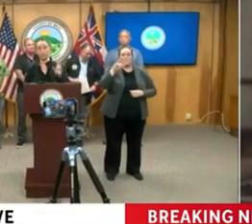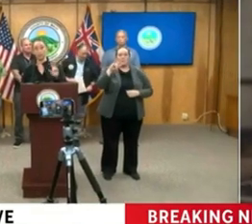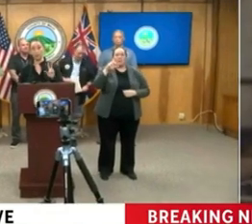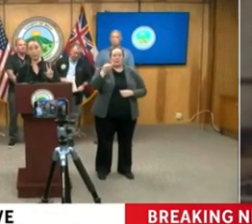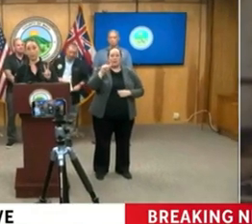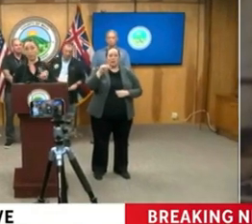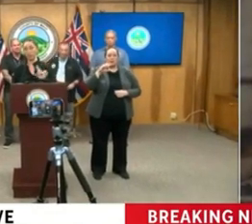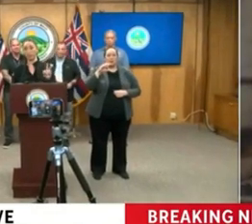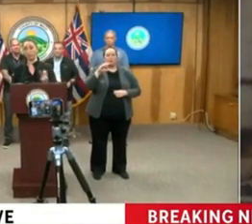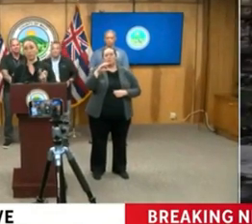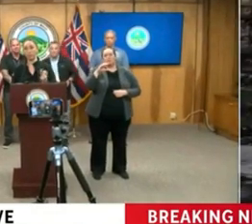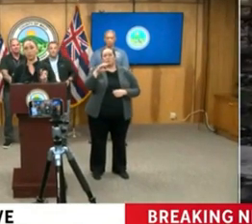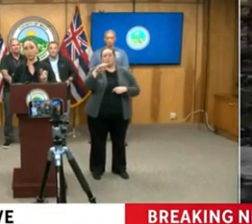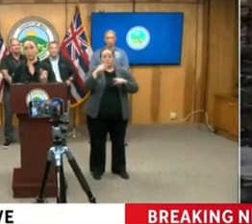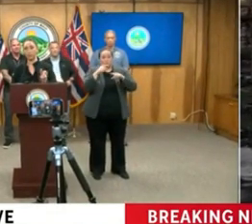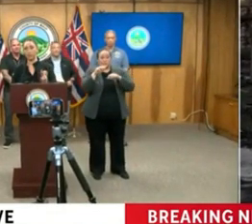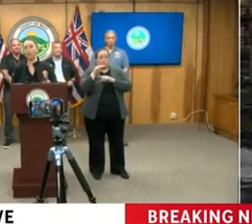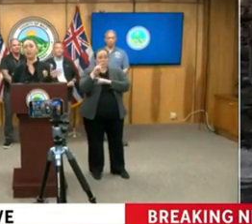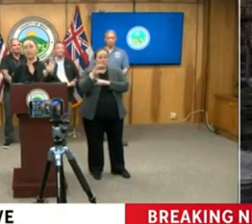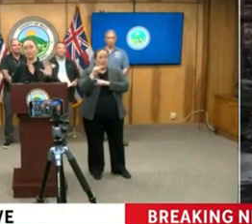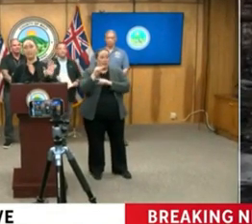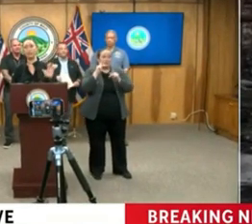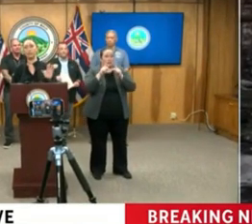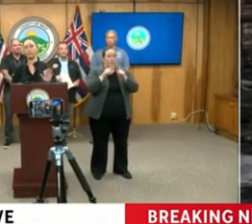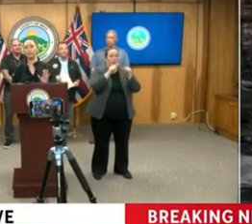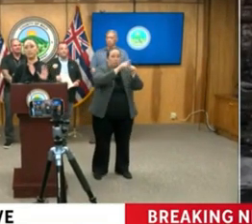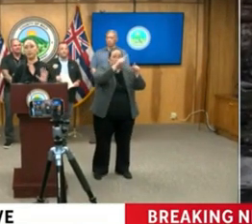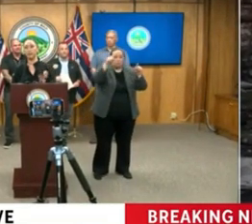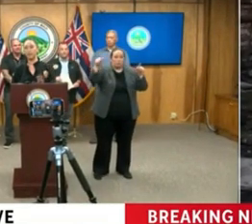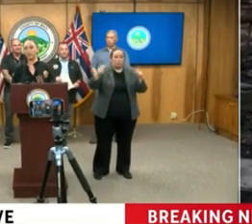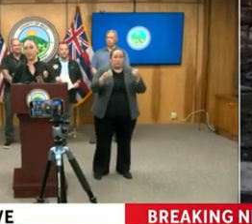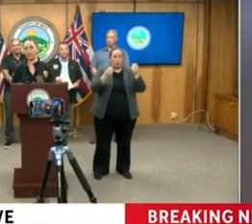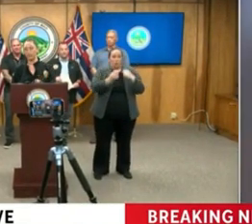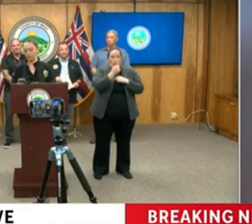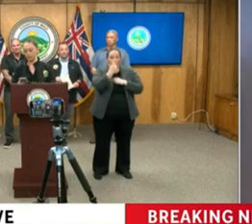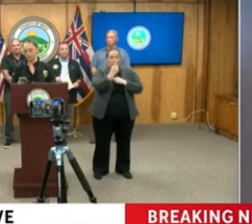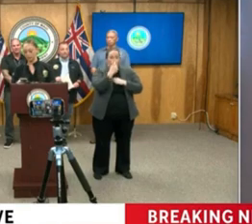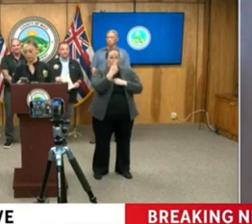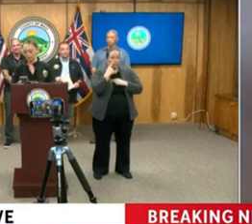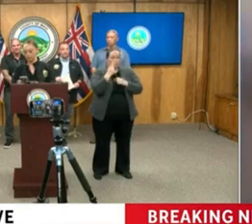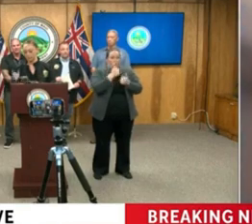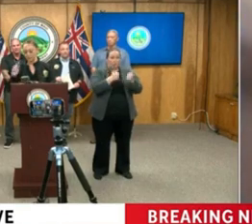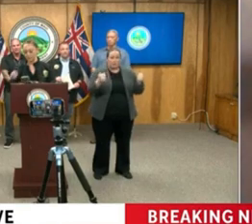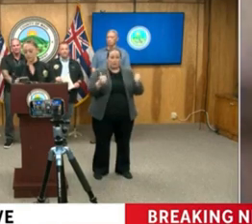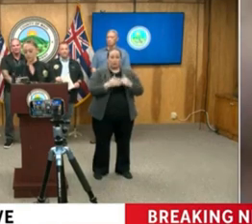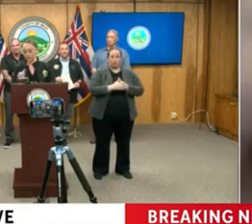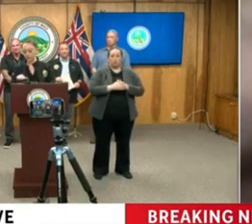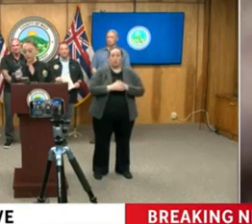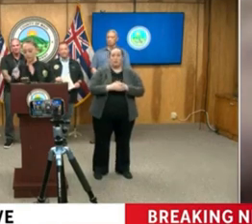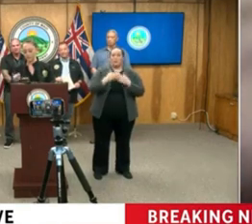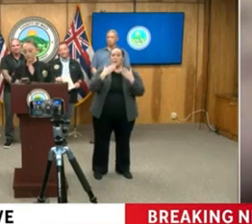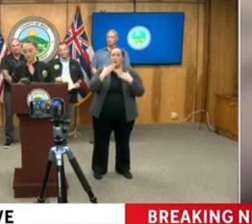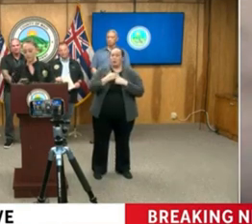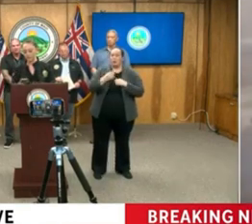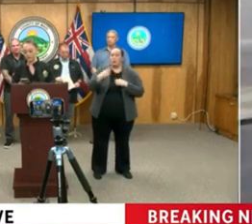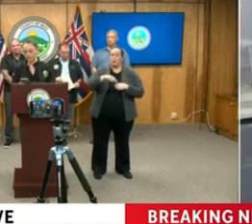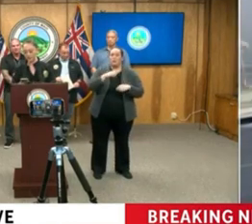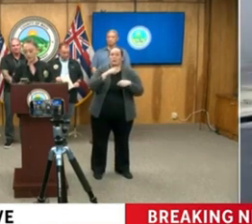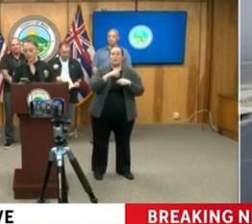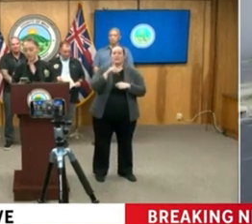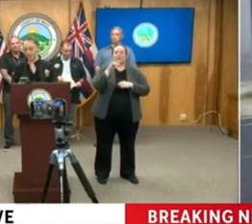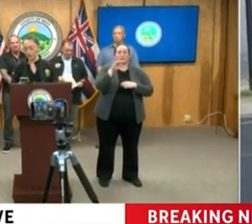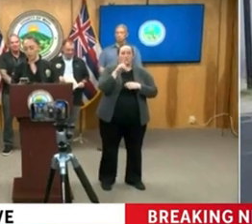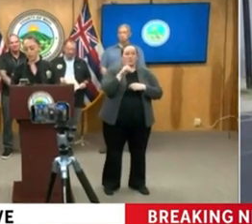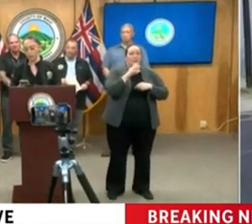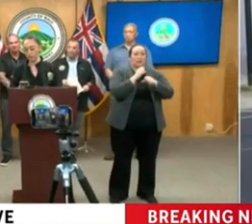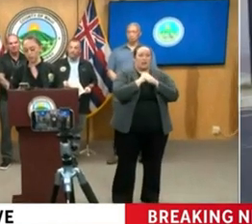like you guys to just pair up with your partner. We've got multiple people here taking one question per outlet. So mahalo nui. I'm actually going to change it up. We did get a question